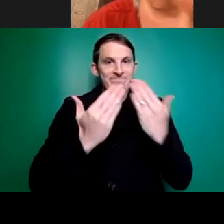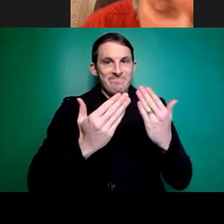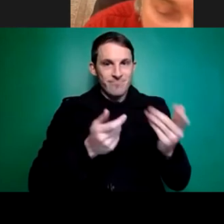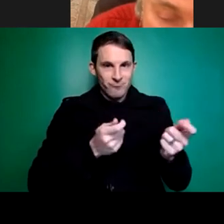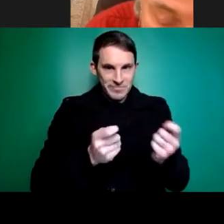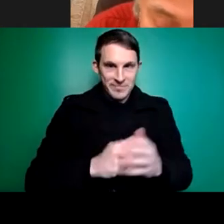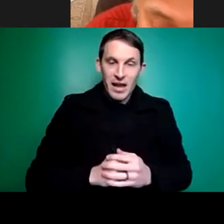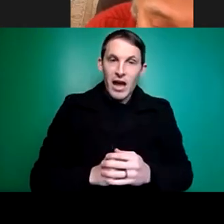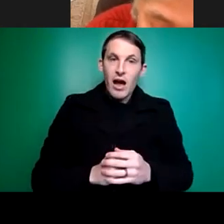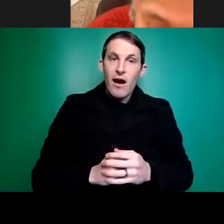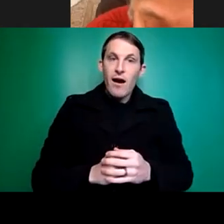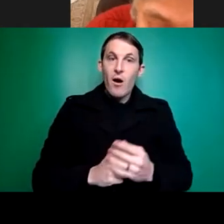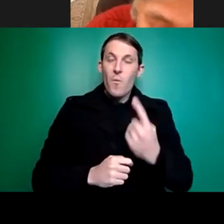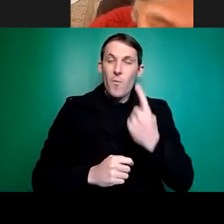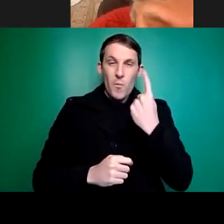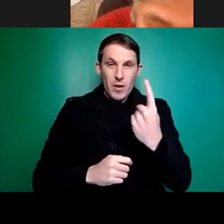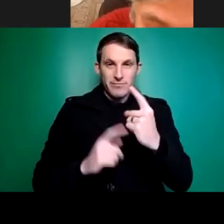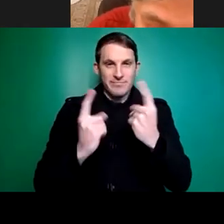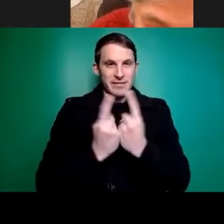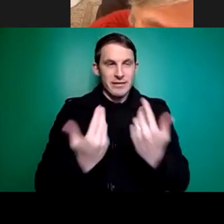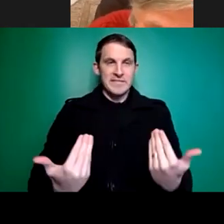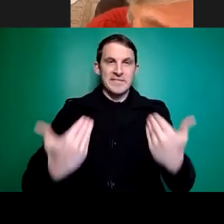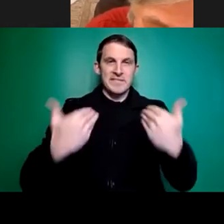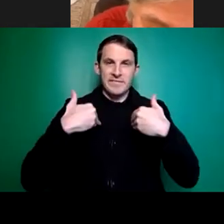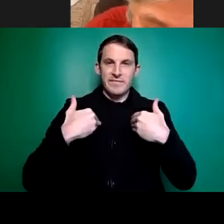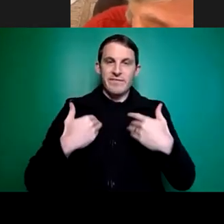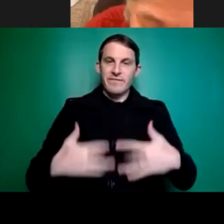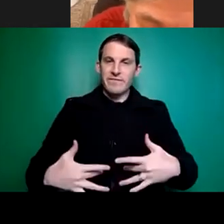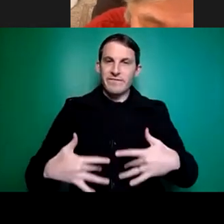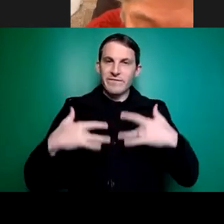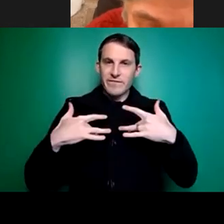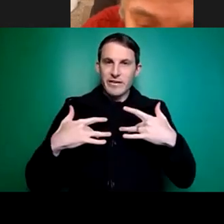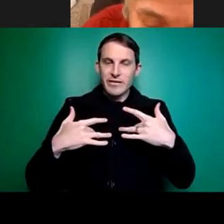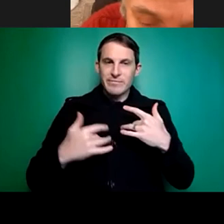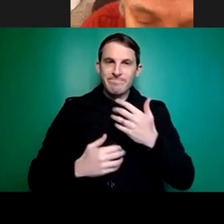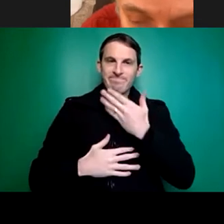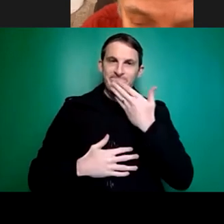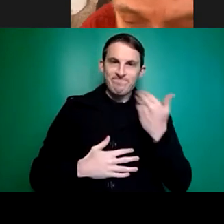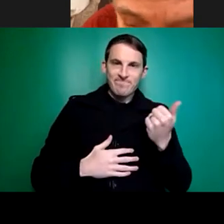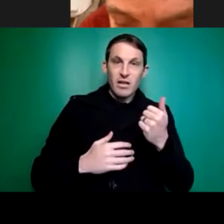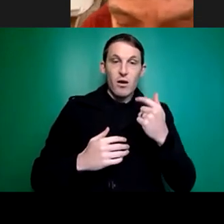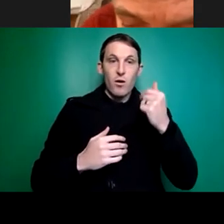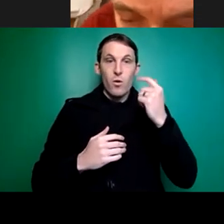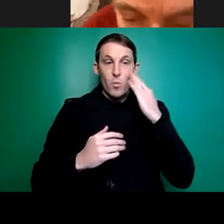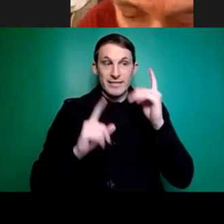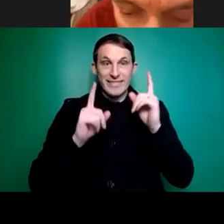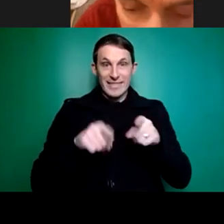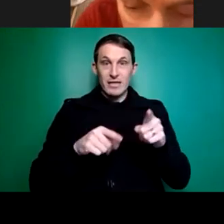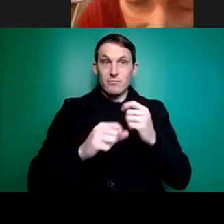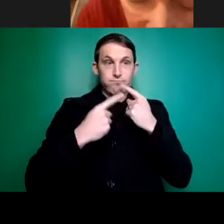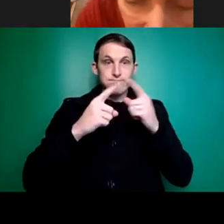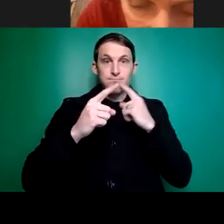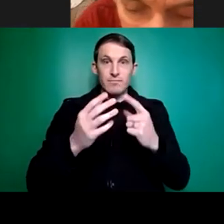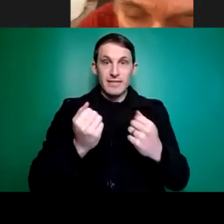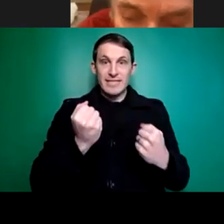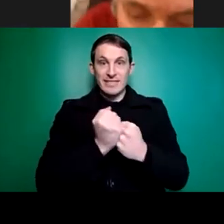sense of warmness is that since we started Assistive Technology for All, some three or